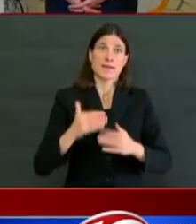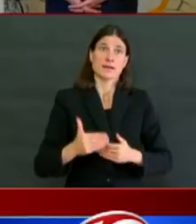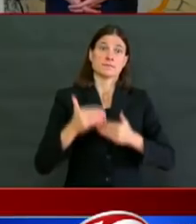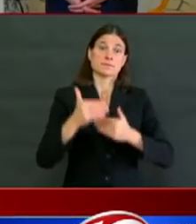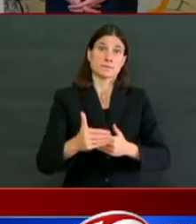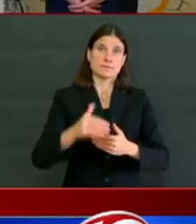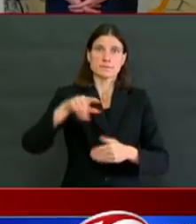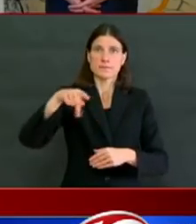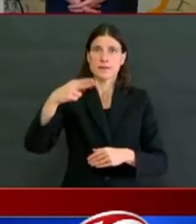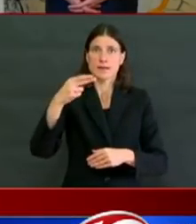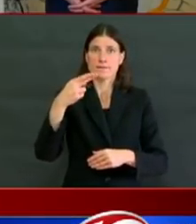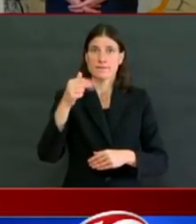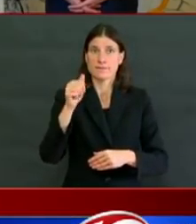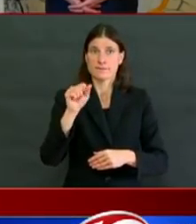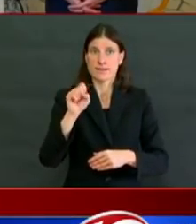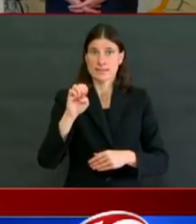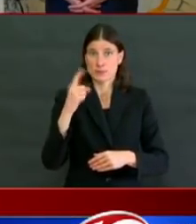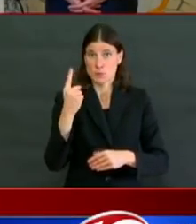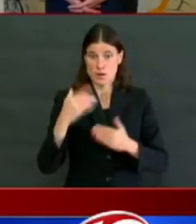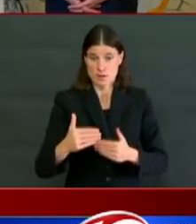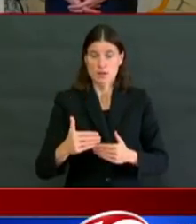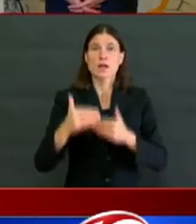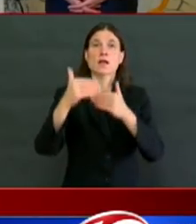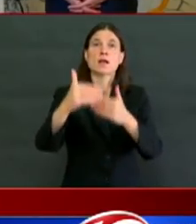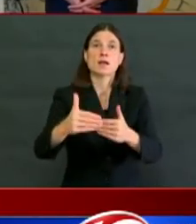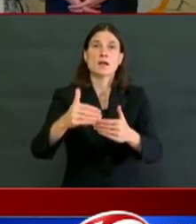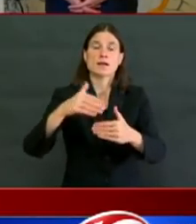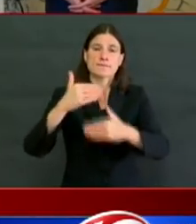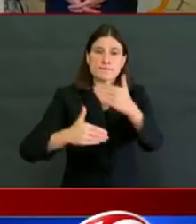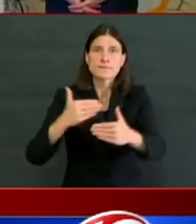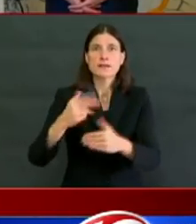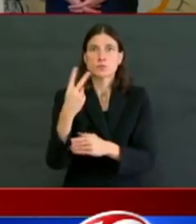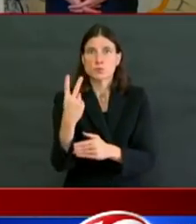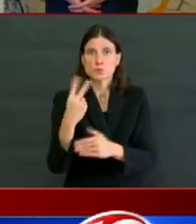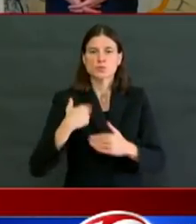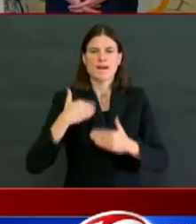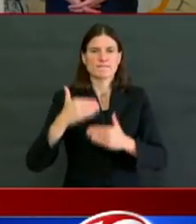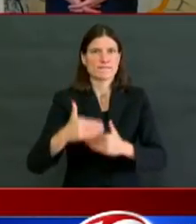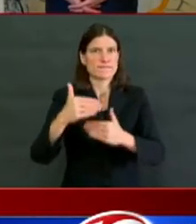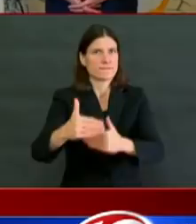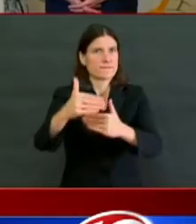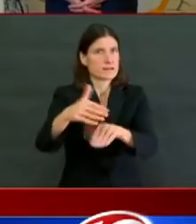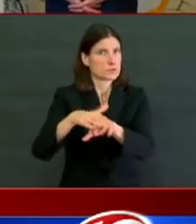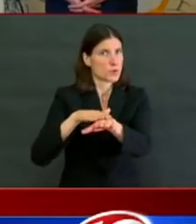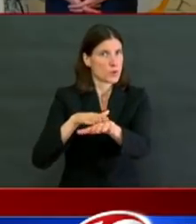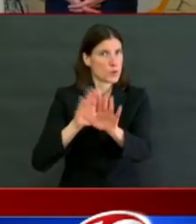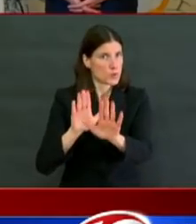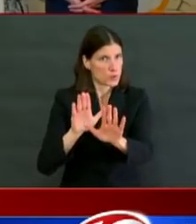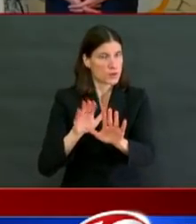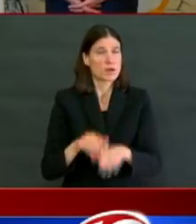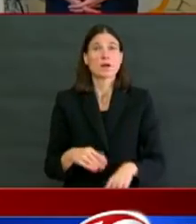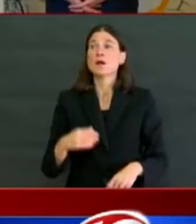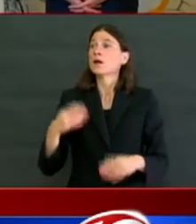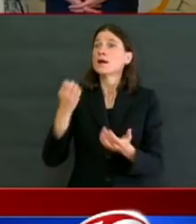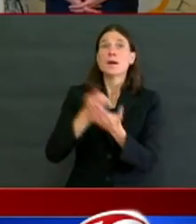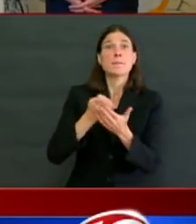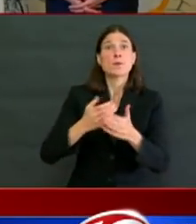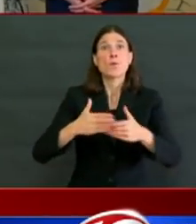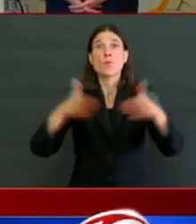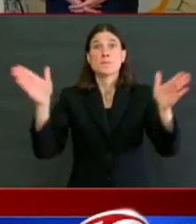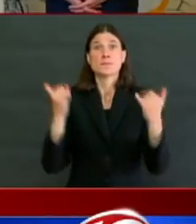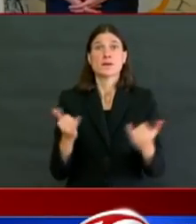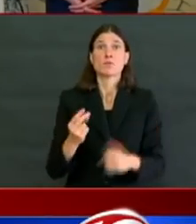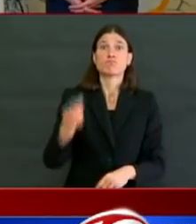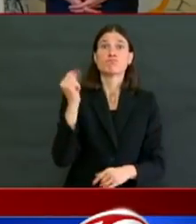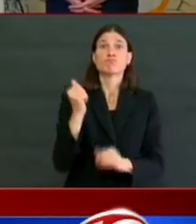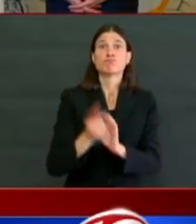phases. I have often said reopening the economy won't be a flick of the switch. It's not putting the light switch on. Think of it more